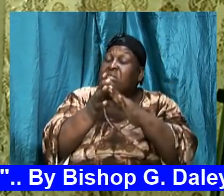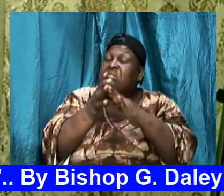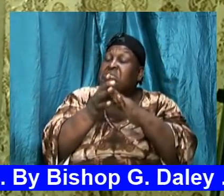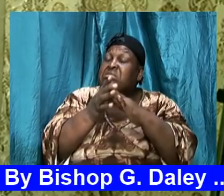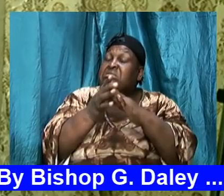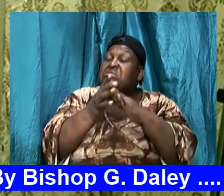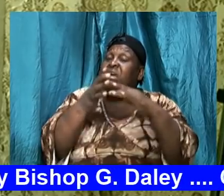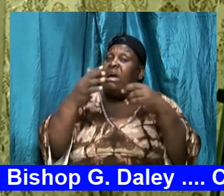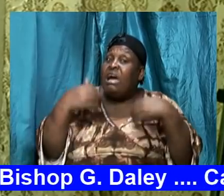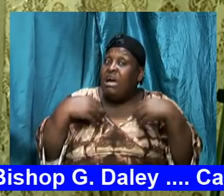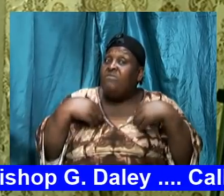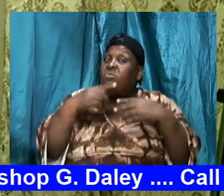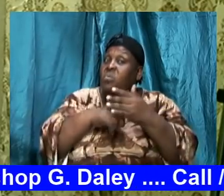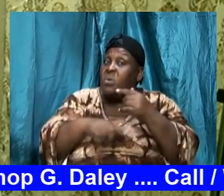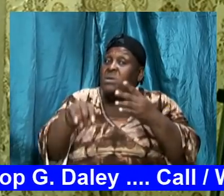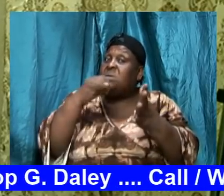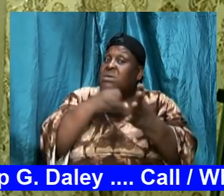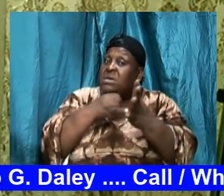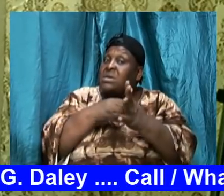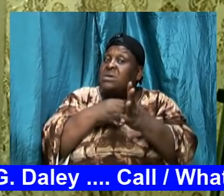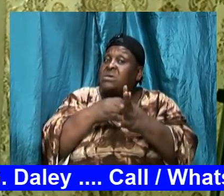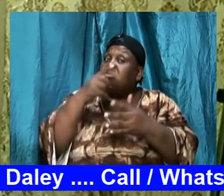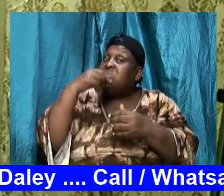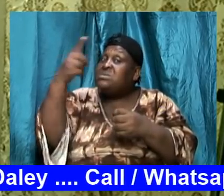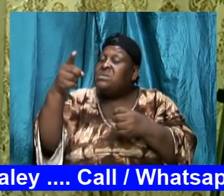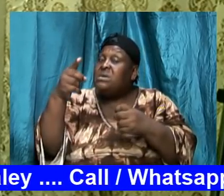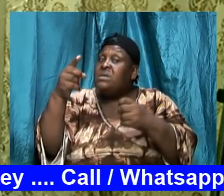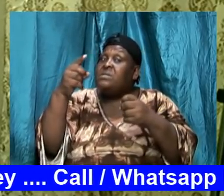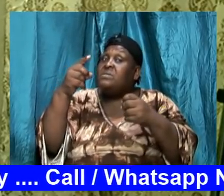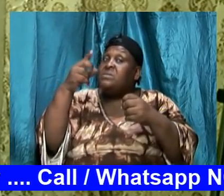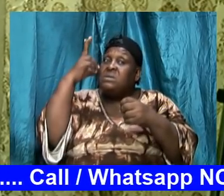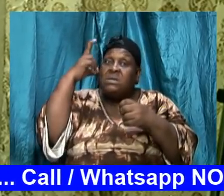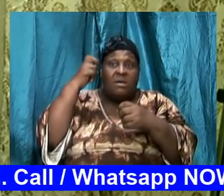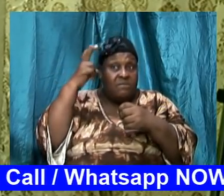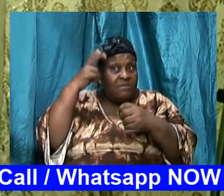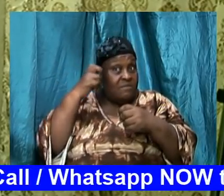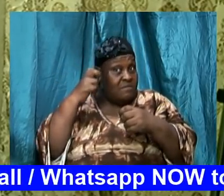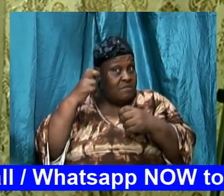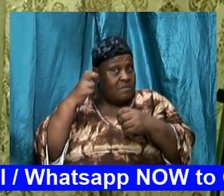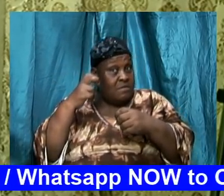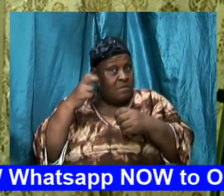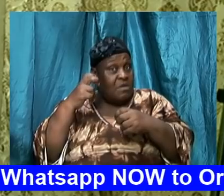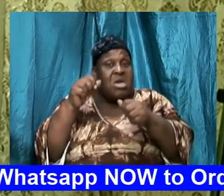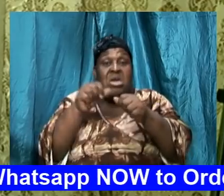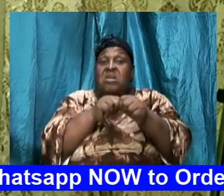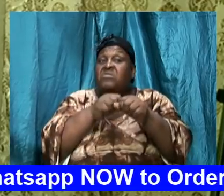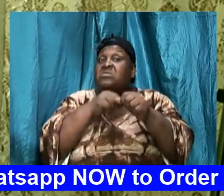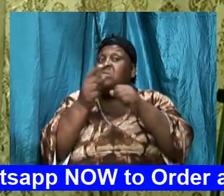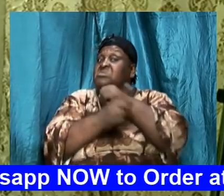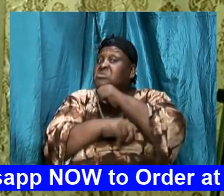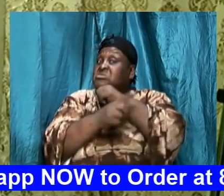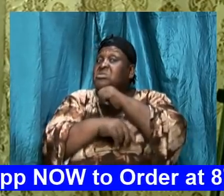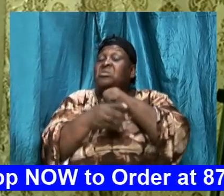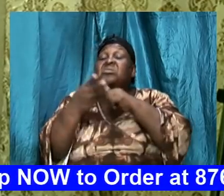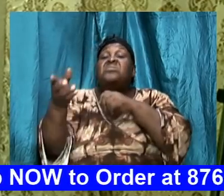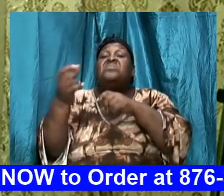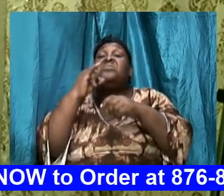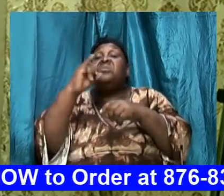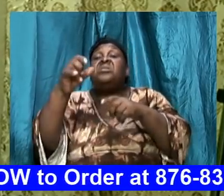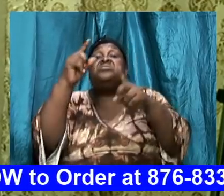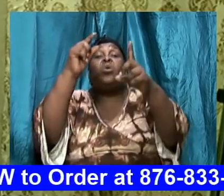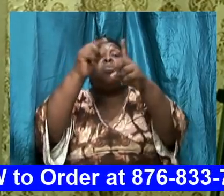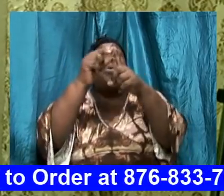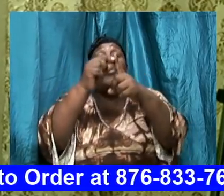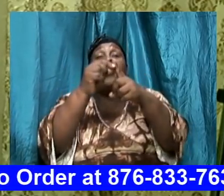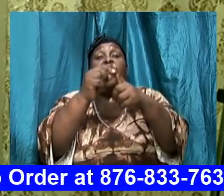temptation there was a word a word you know I don't care what kind of